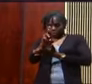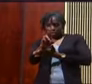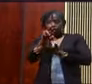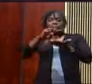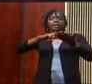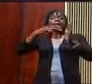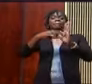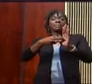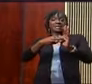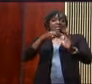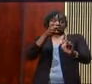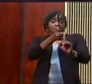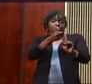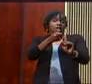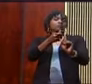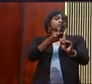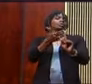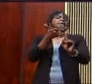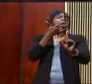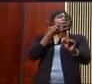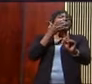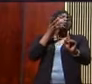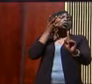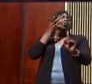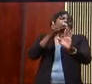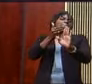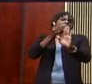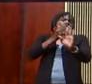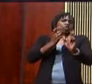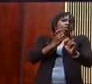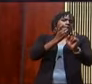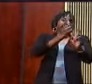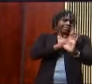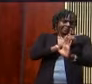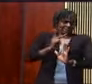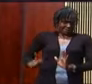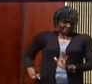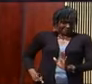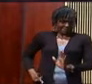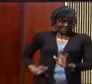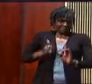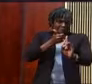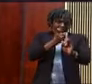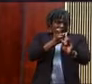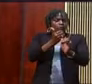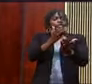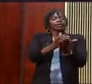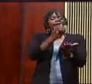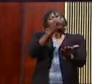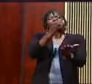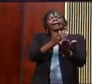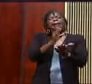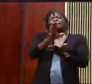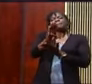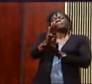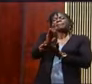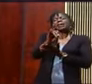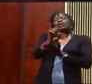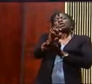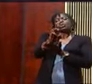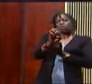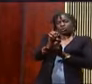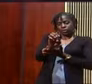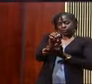the wine. Why? Because in biblical antiquity, there were those who were enemies of the king always